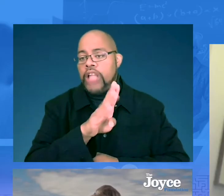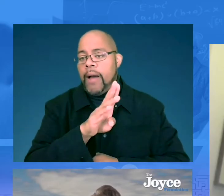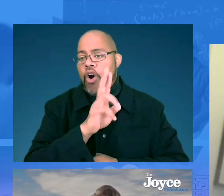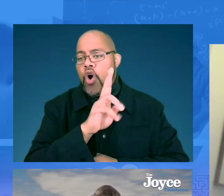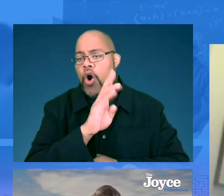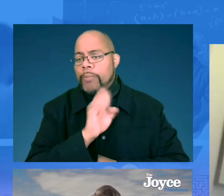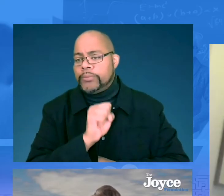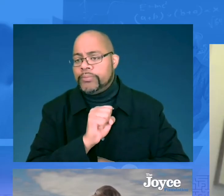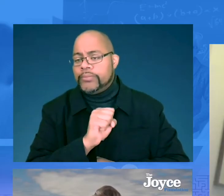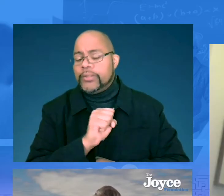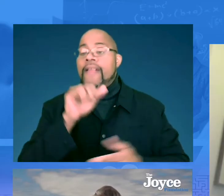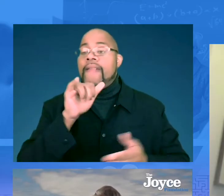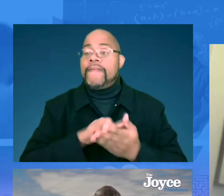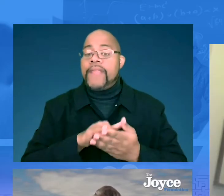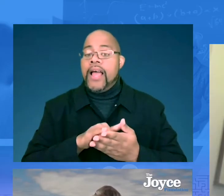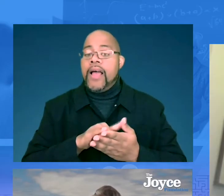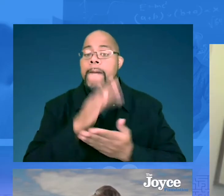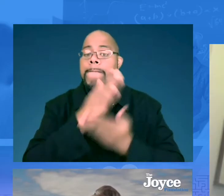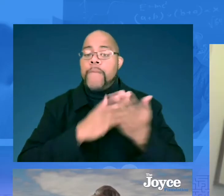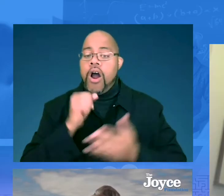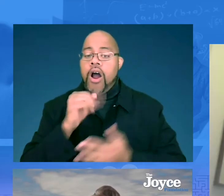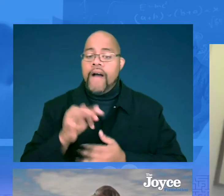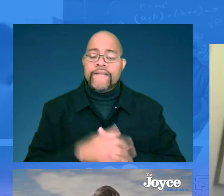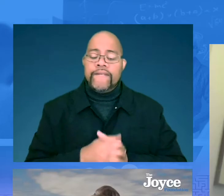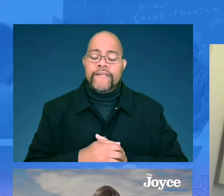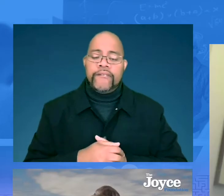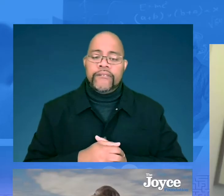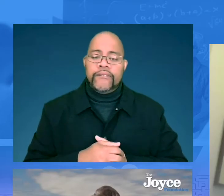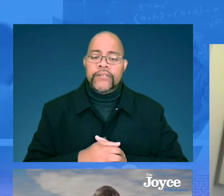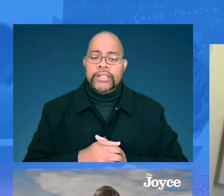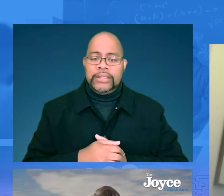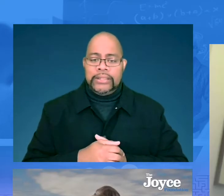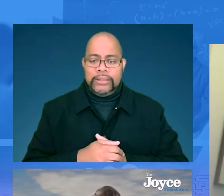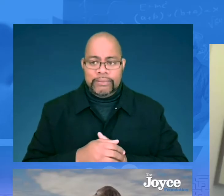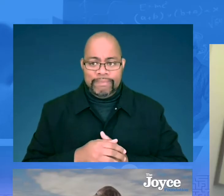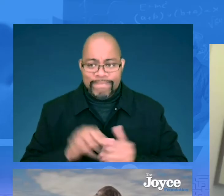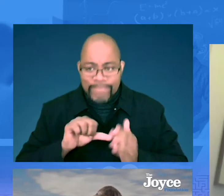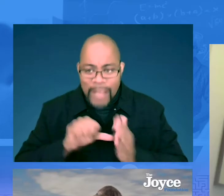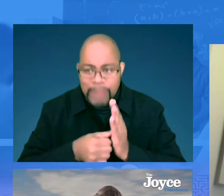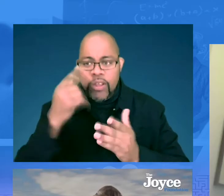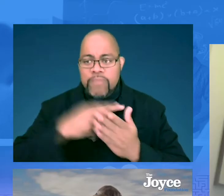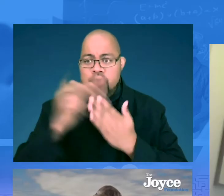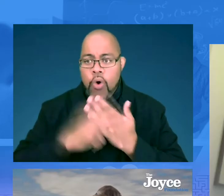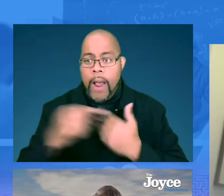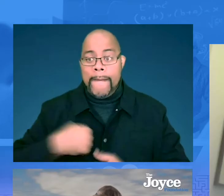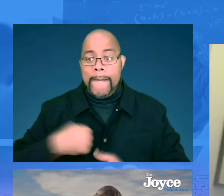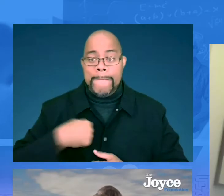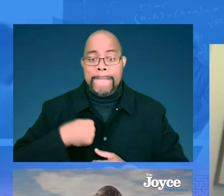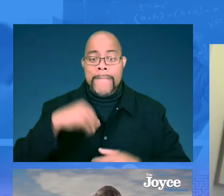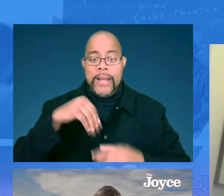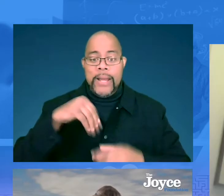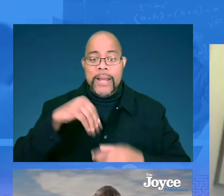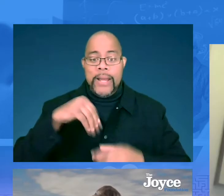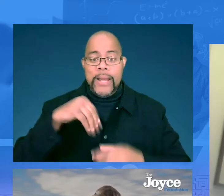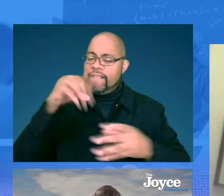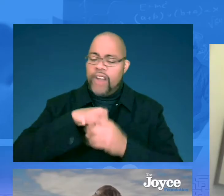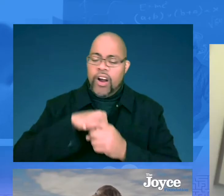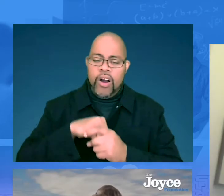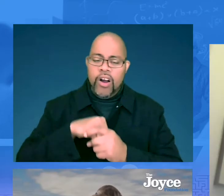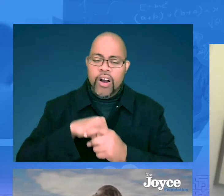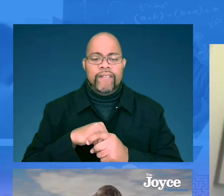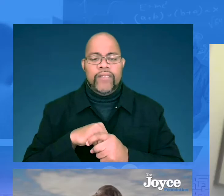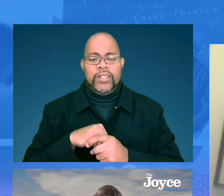in the Chicago suburbs. So that was part of the impetus for this is that I had been